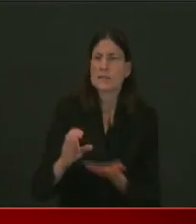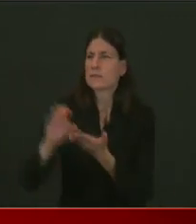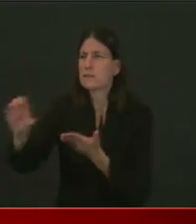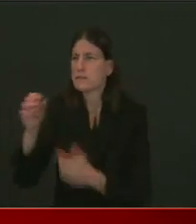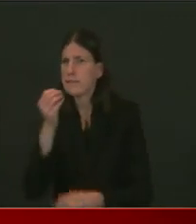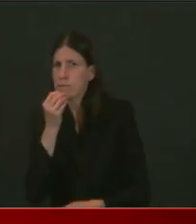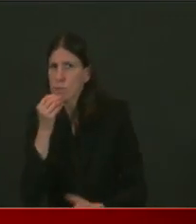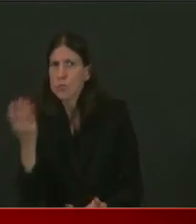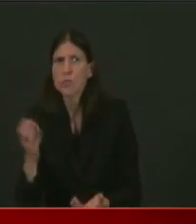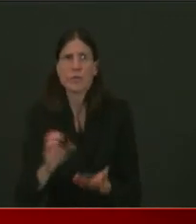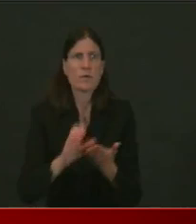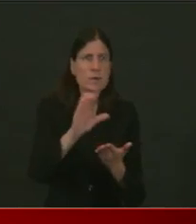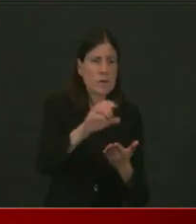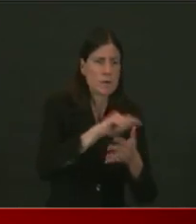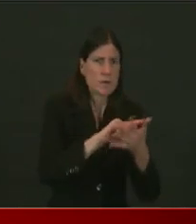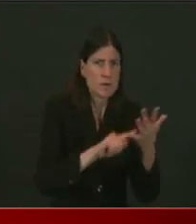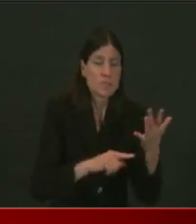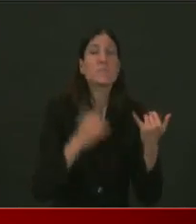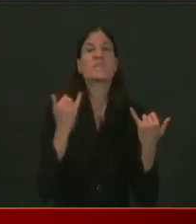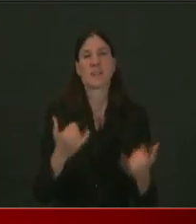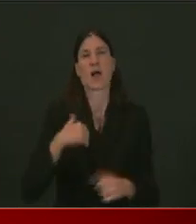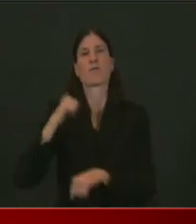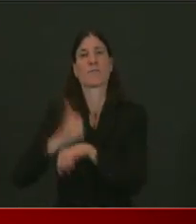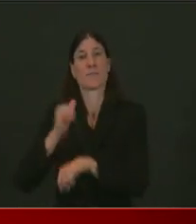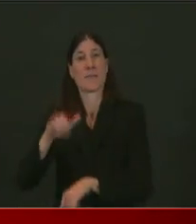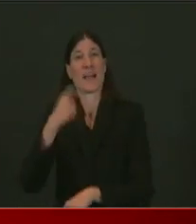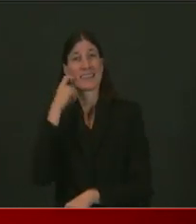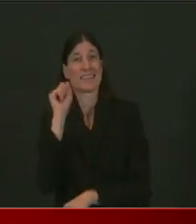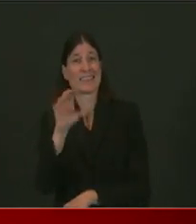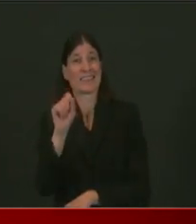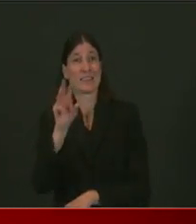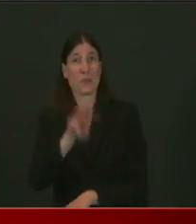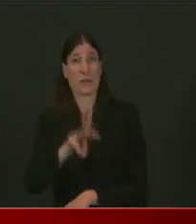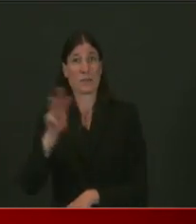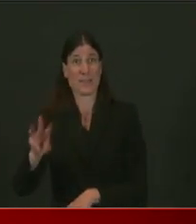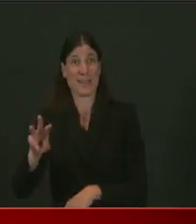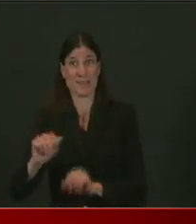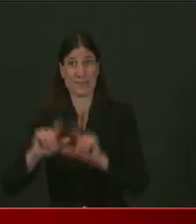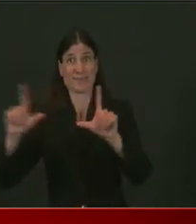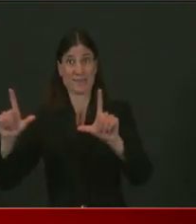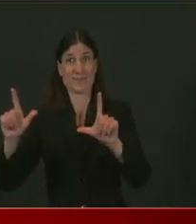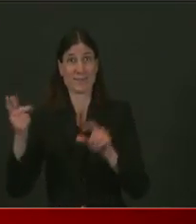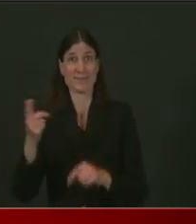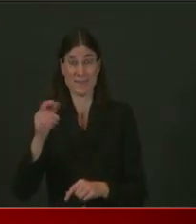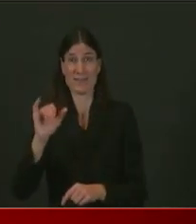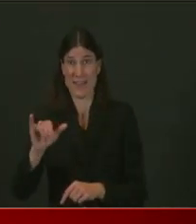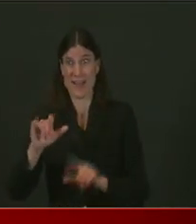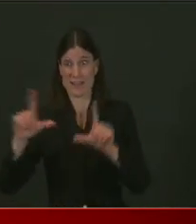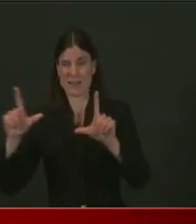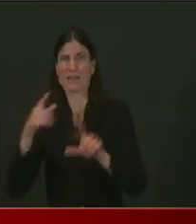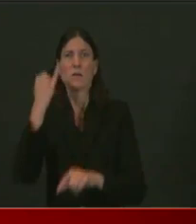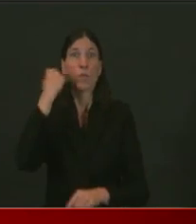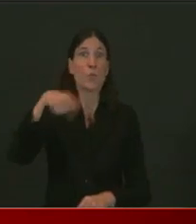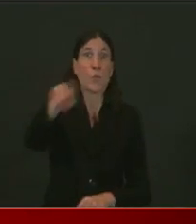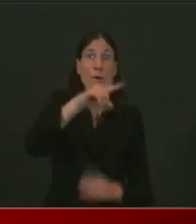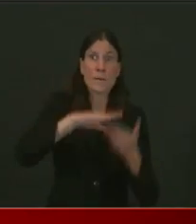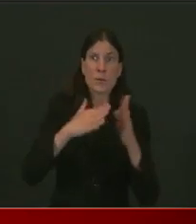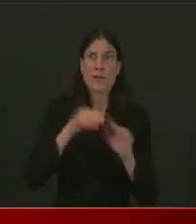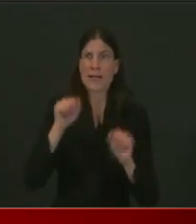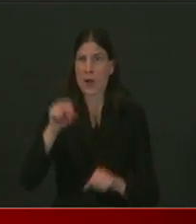website dedicated to tracking all of our coronavirus spending. It's at transparency